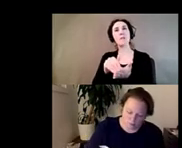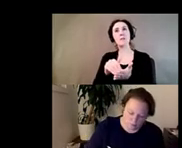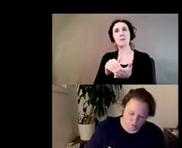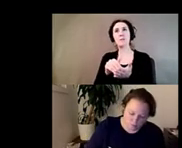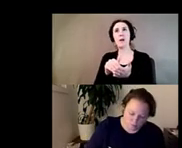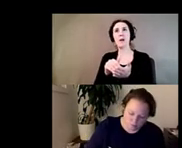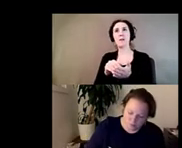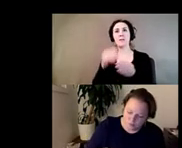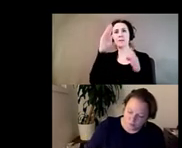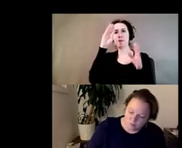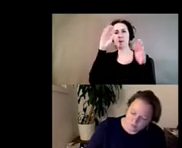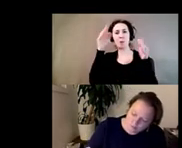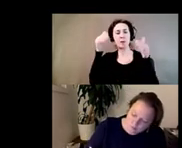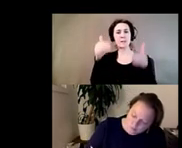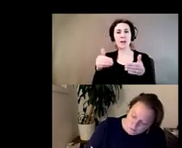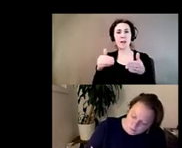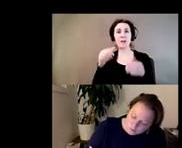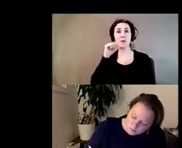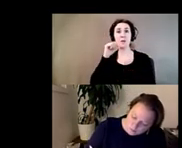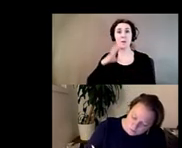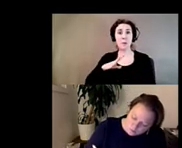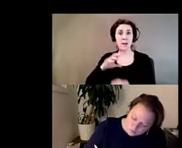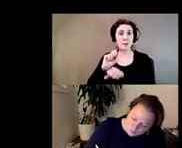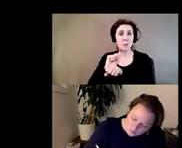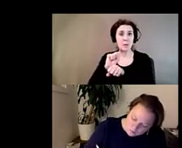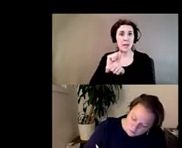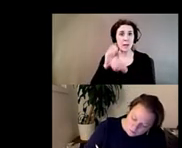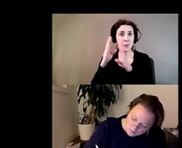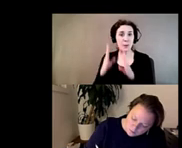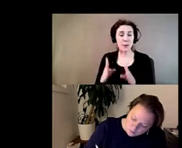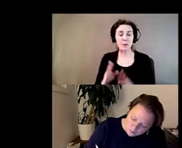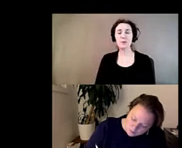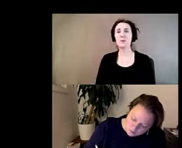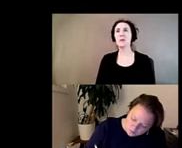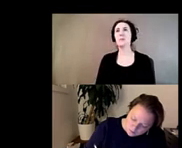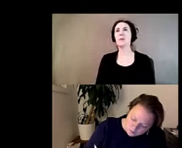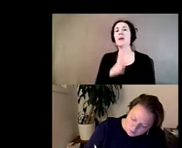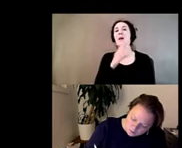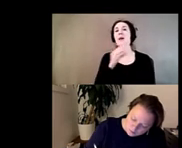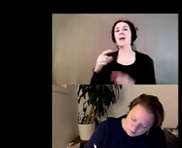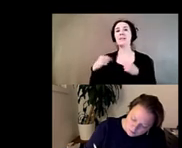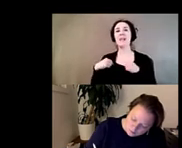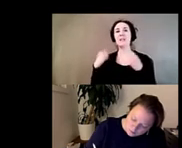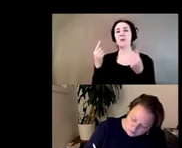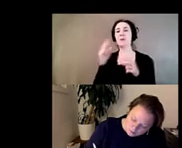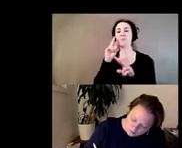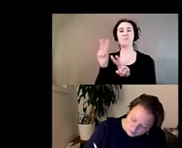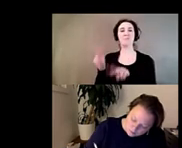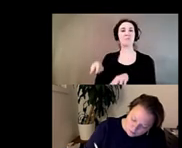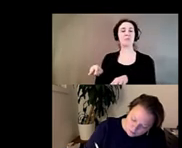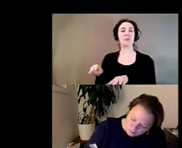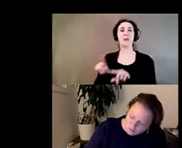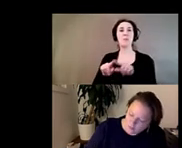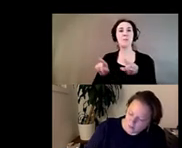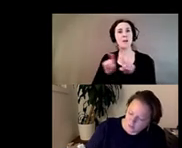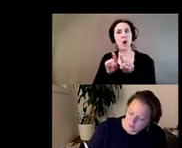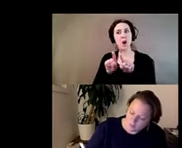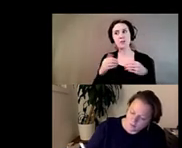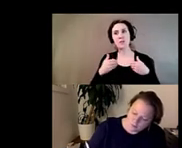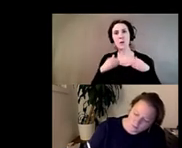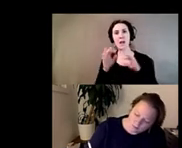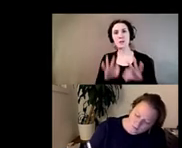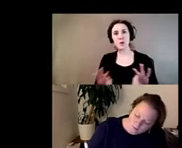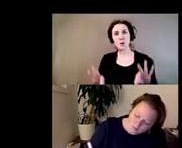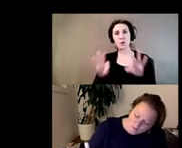um feminized labor laborers um and has been devalued as such while it has also played a central role in the